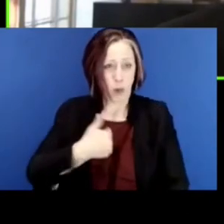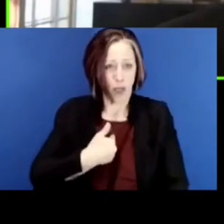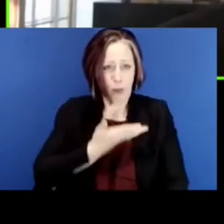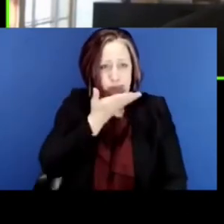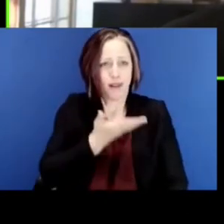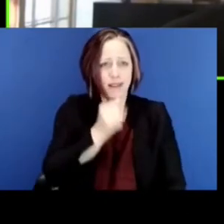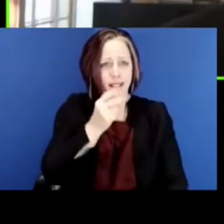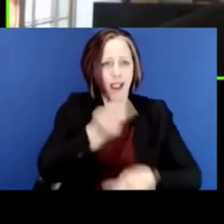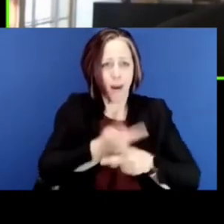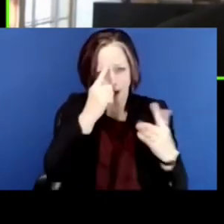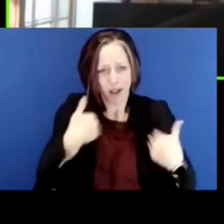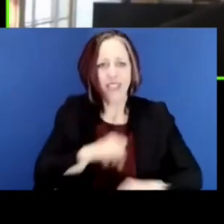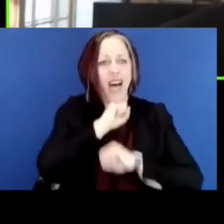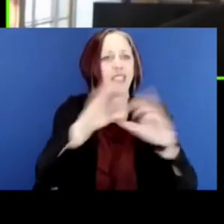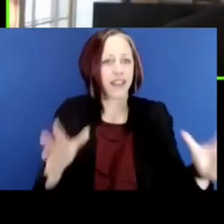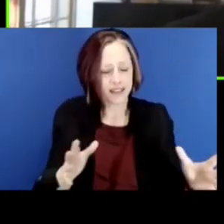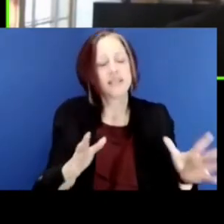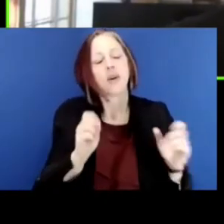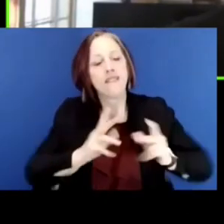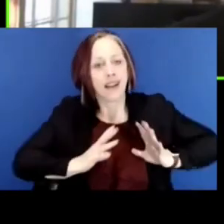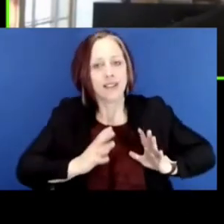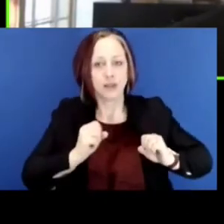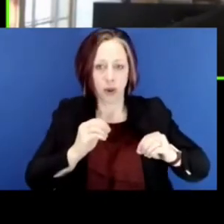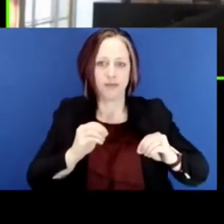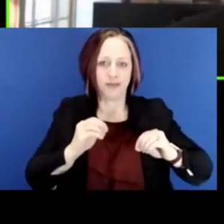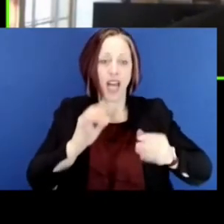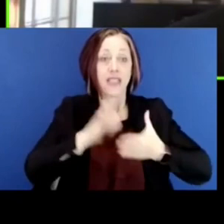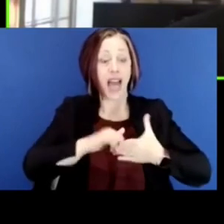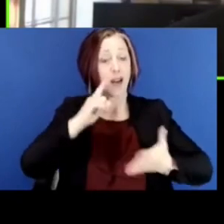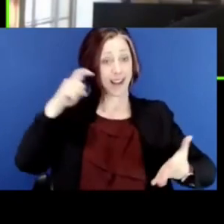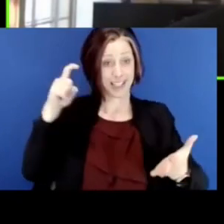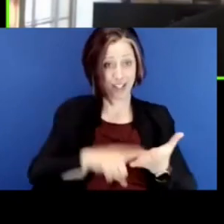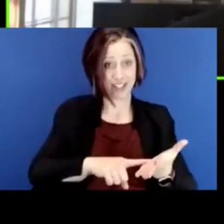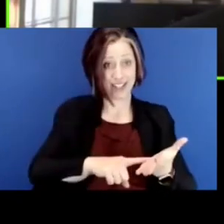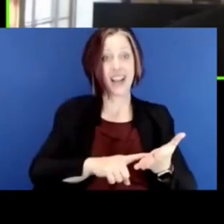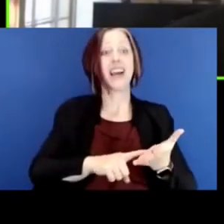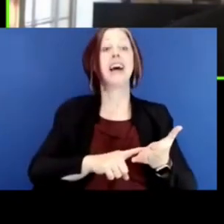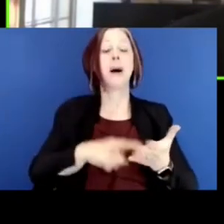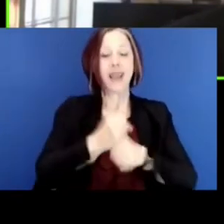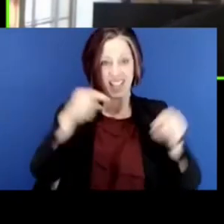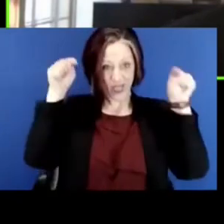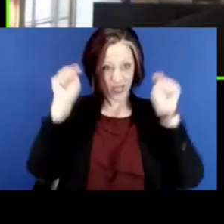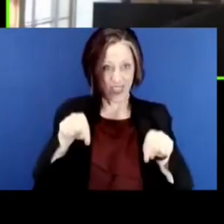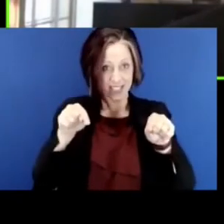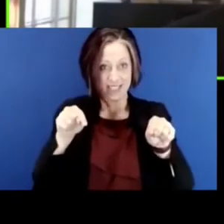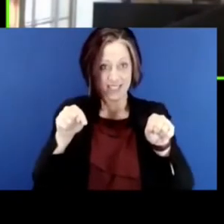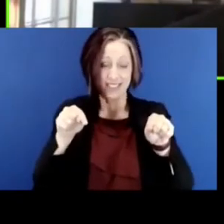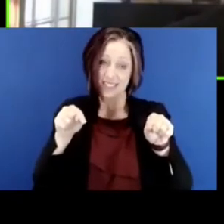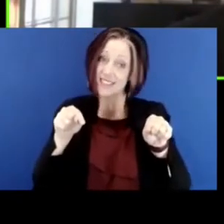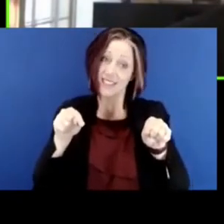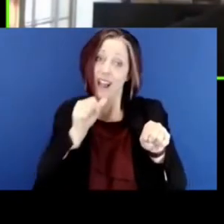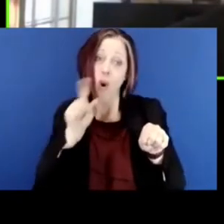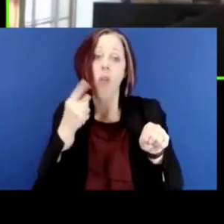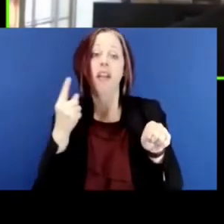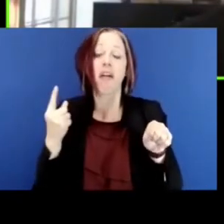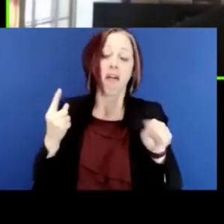mental health or many other things. Okay. So that recognition does make this more than maybe just a gut